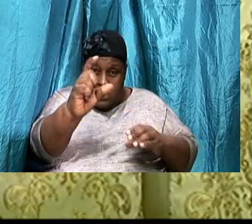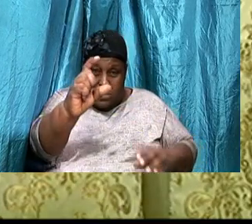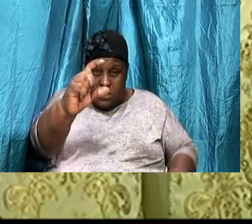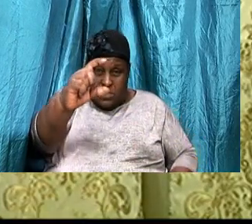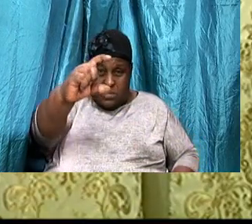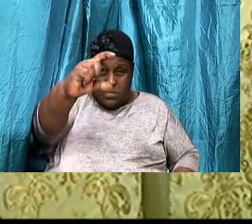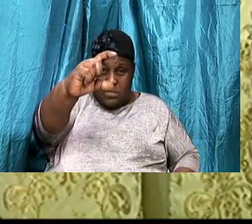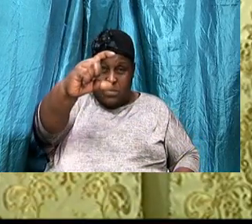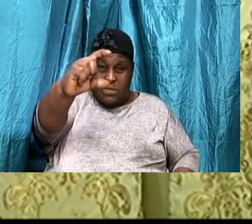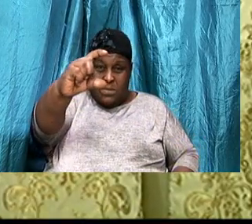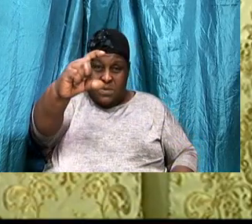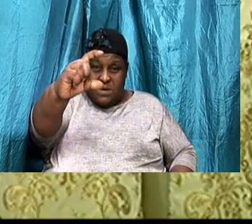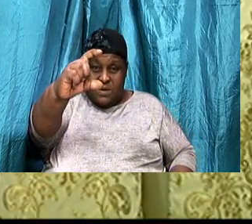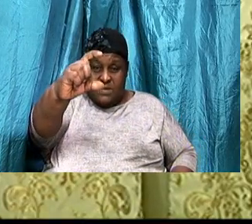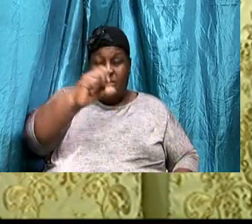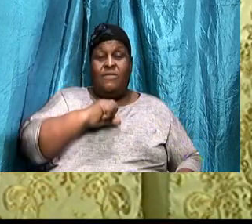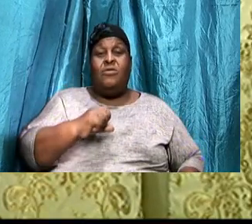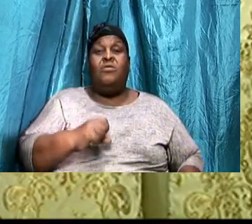norm, Of the day,